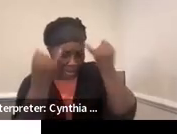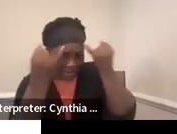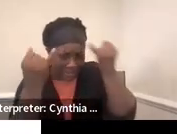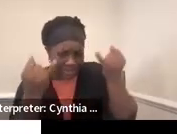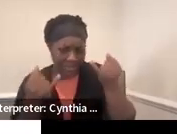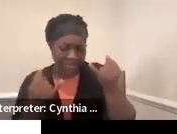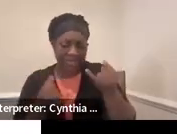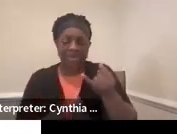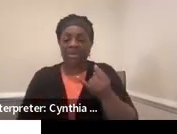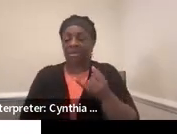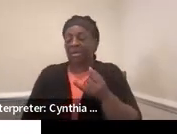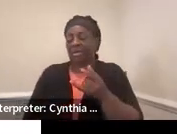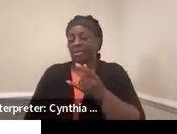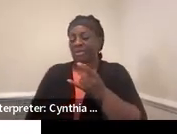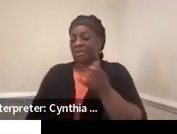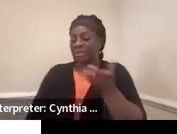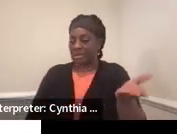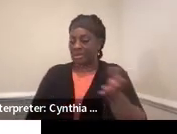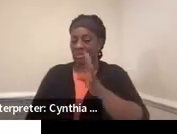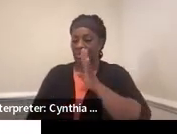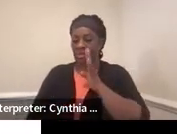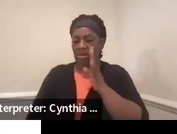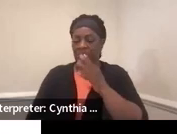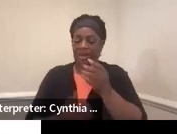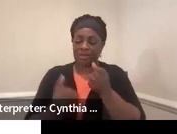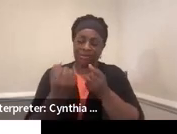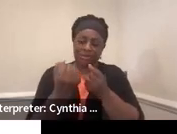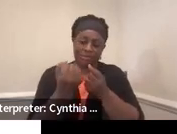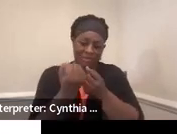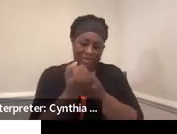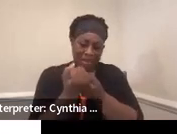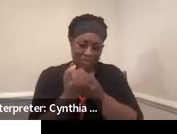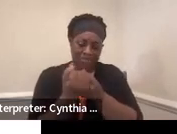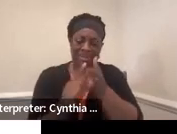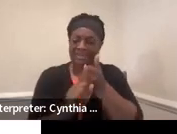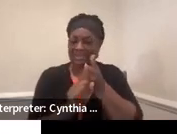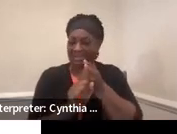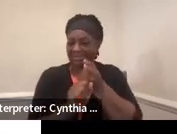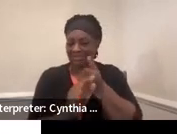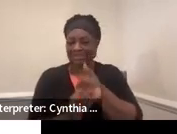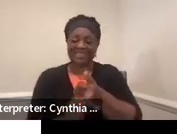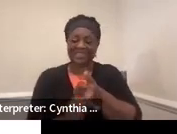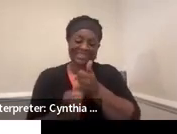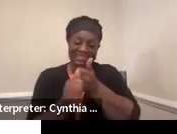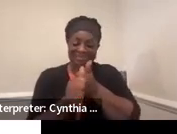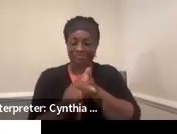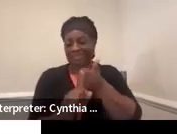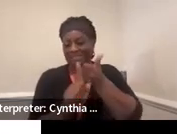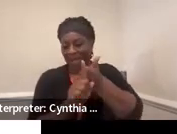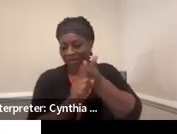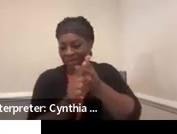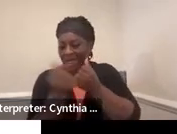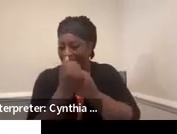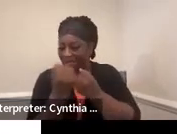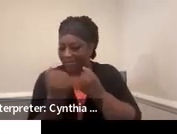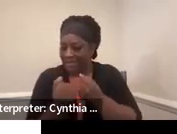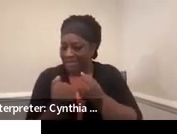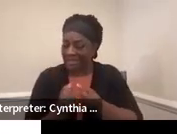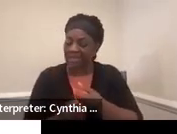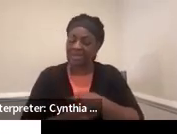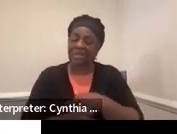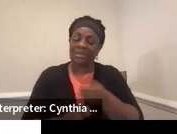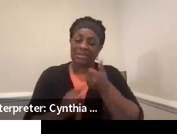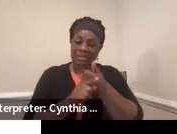So we speak about self-advocacy and self-determination. And I know that this has been a push in the last few